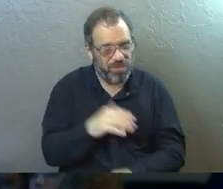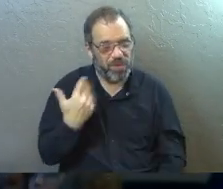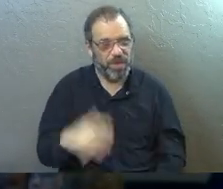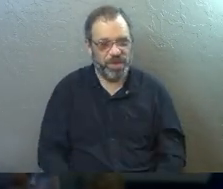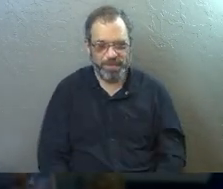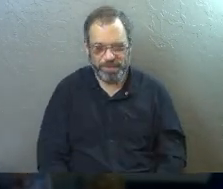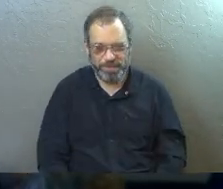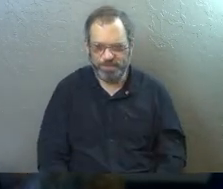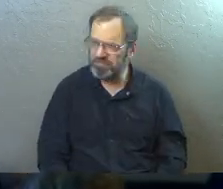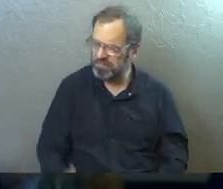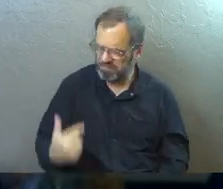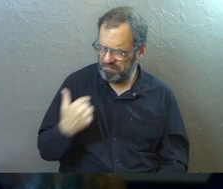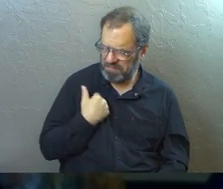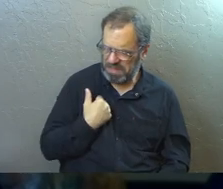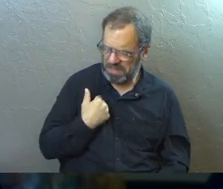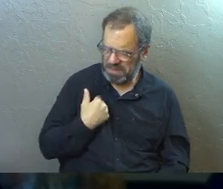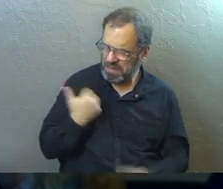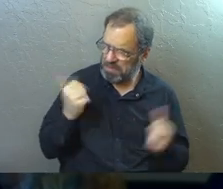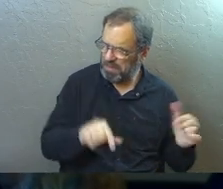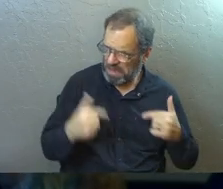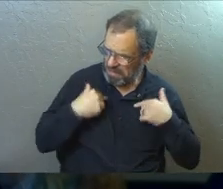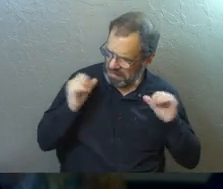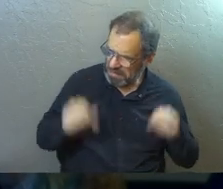I love that he says, why can't I be baptized?